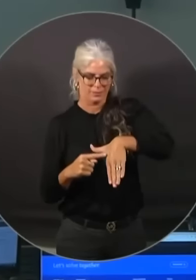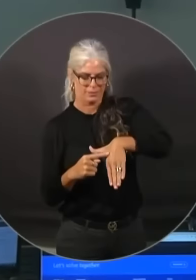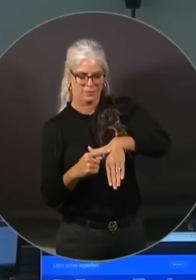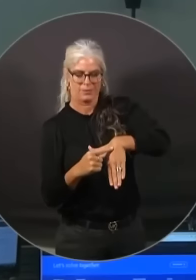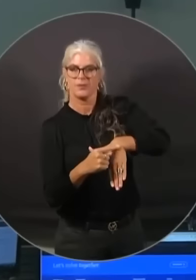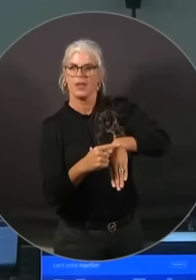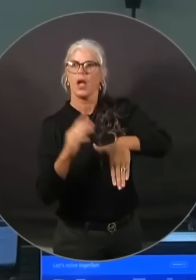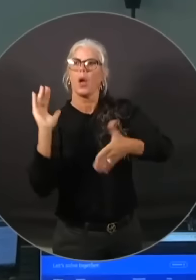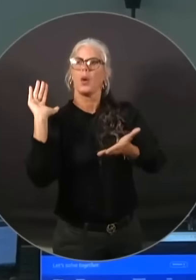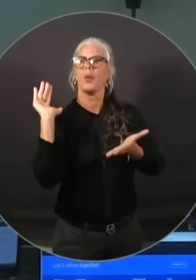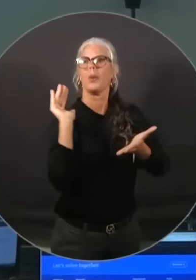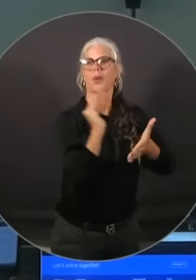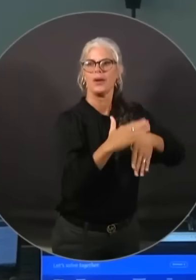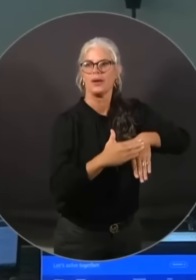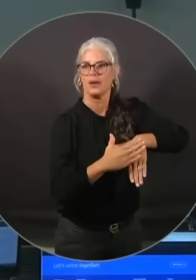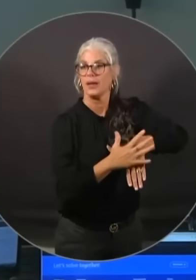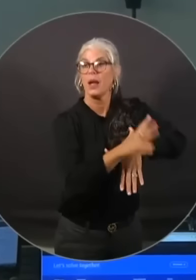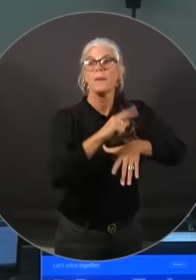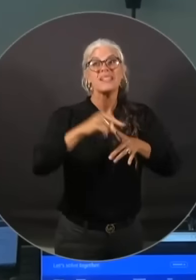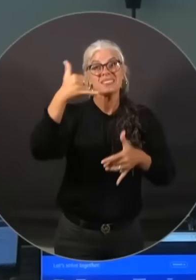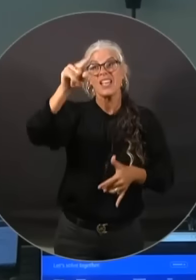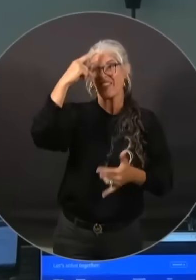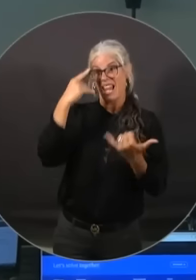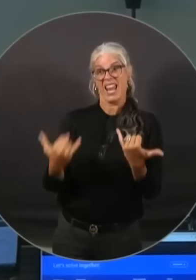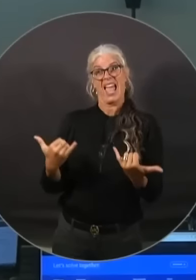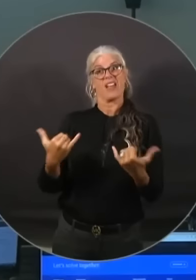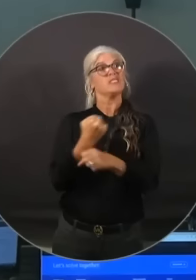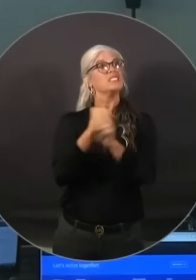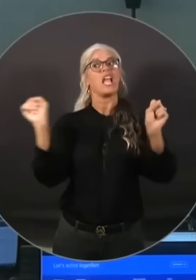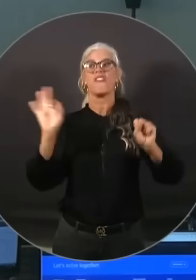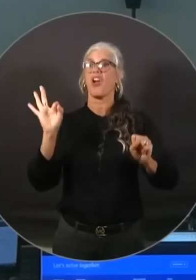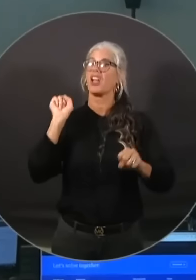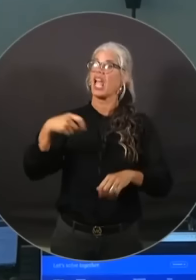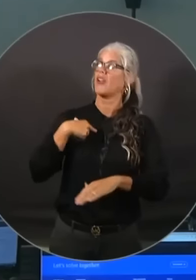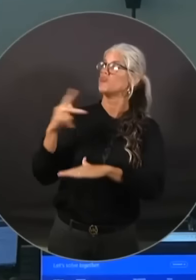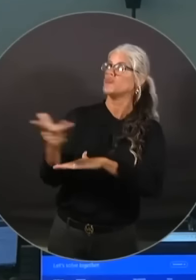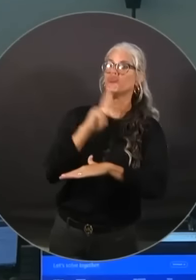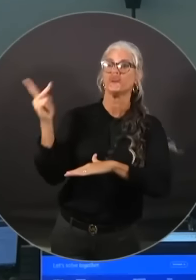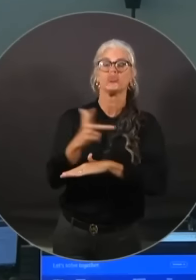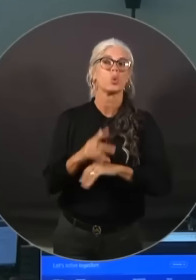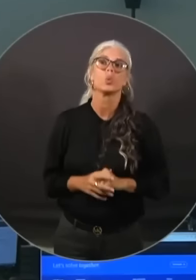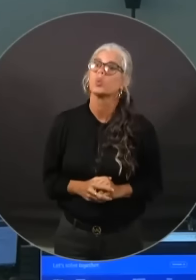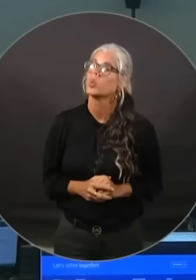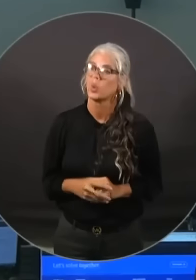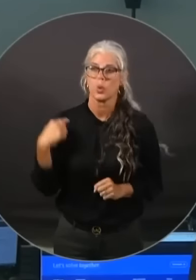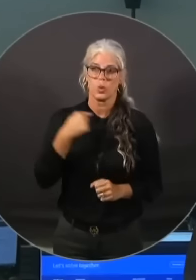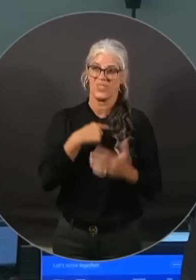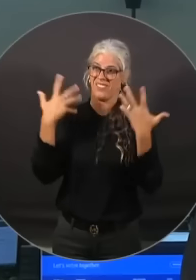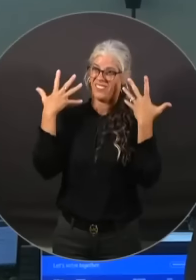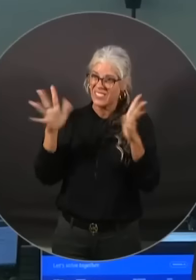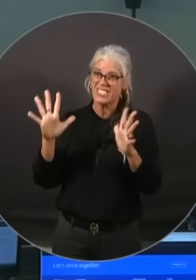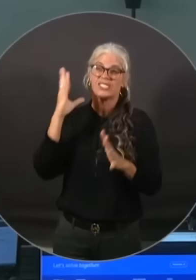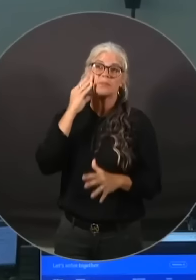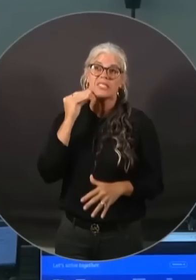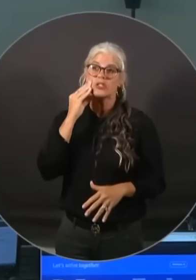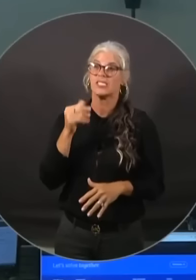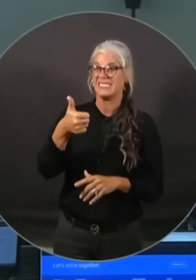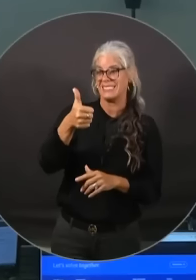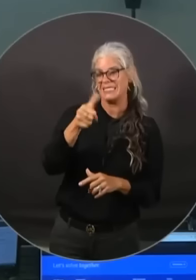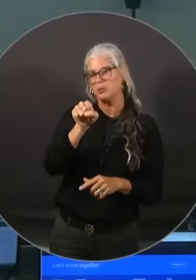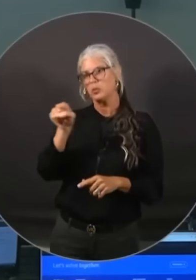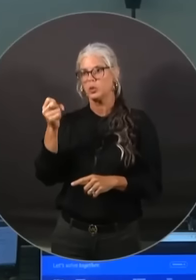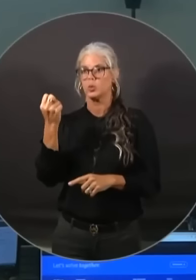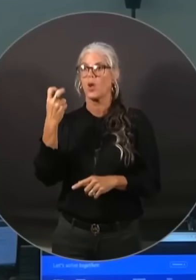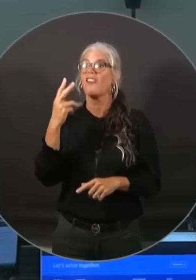unsafe to drive or walk anywhere. We've already experienced 10 to 12 inches of rain in some portions of southwest